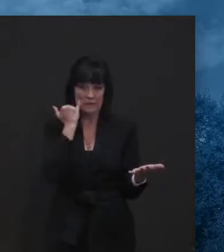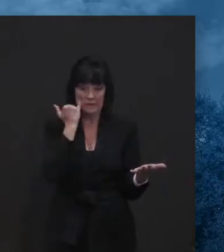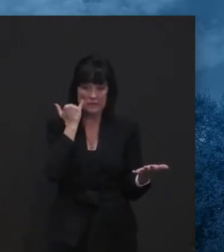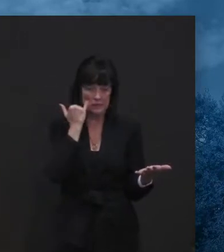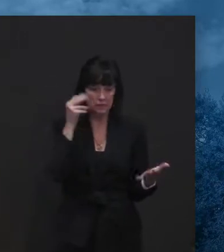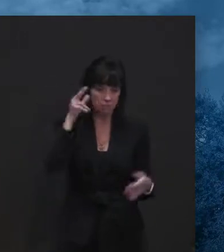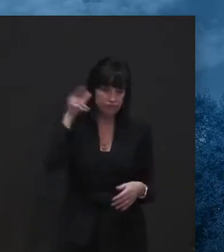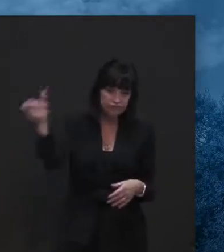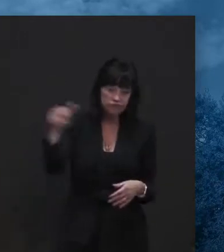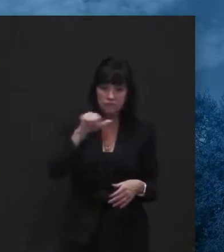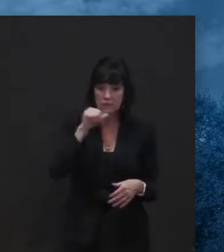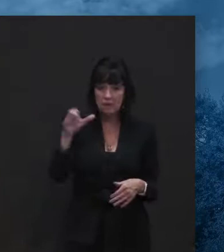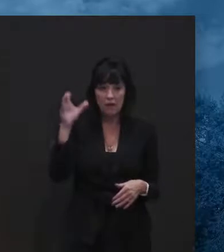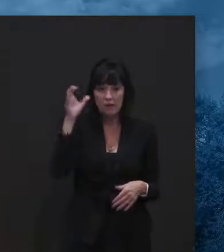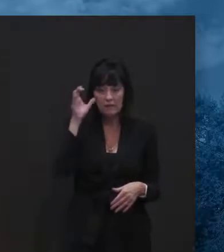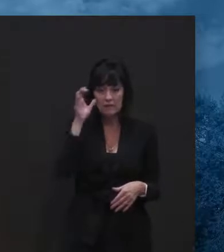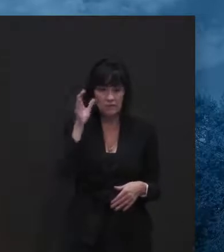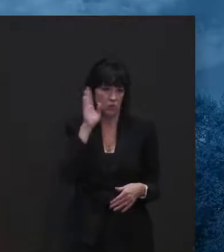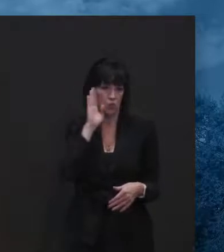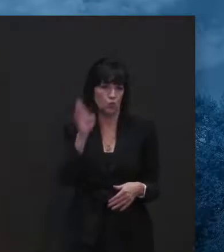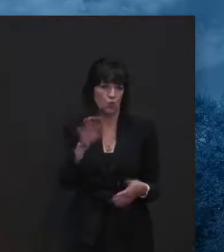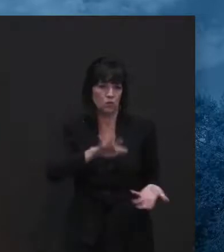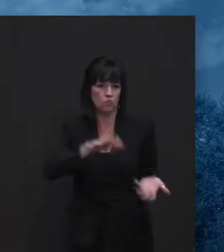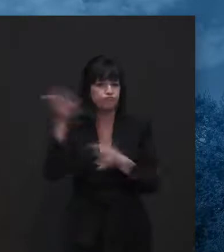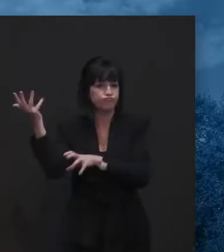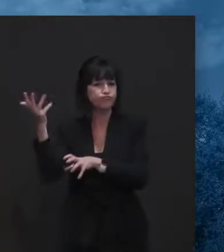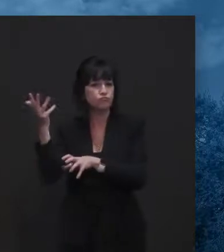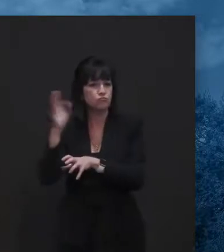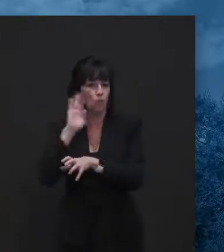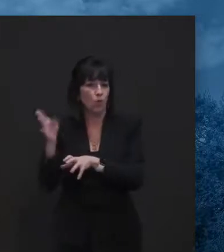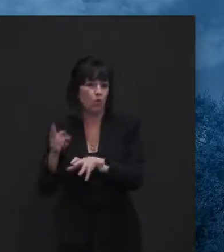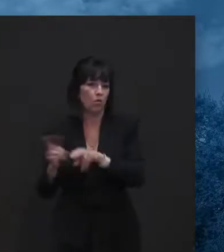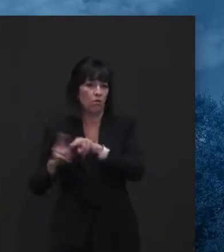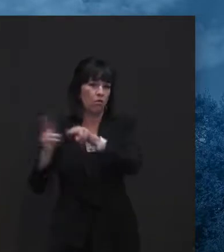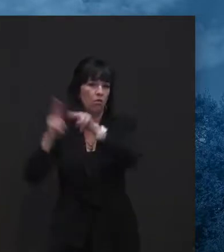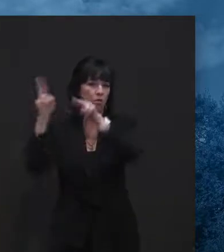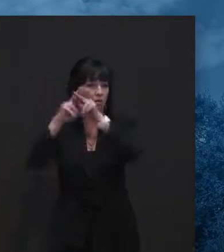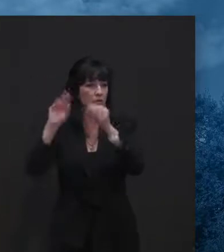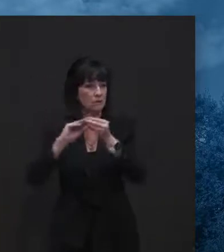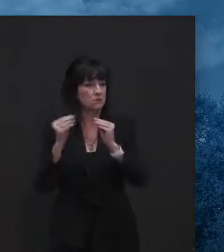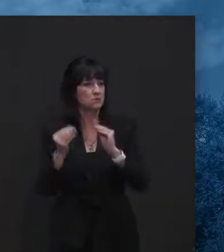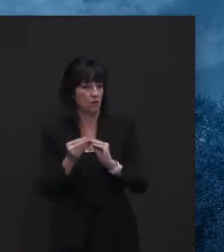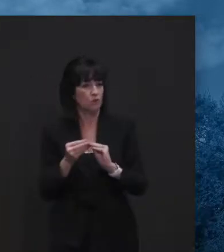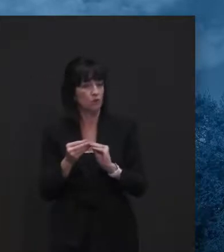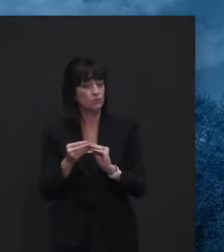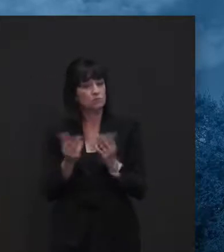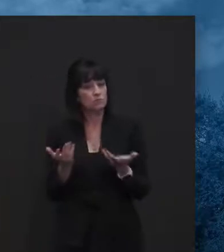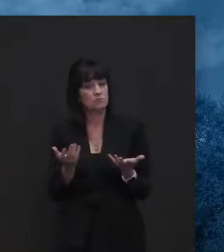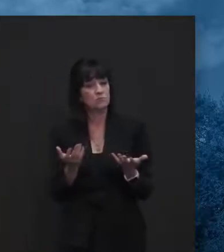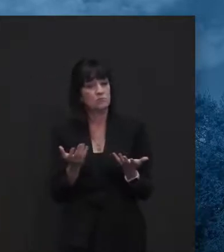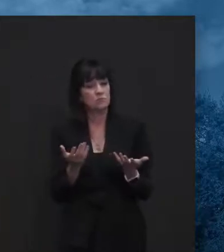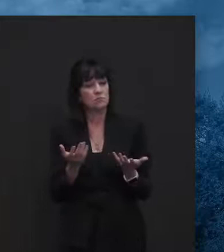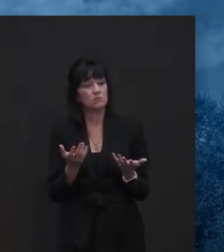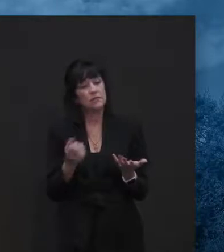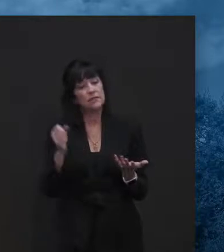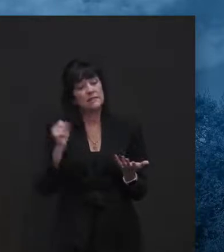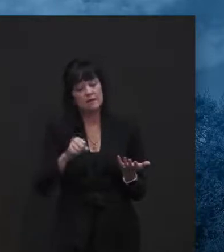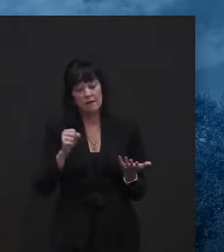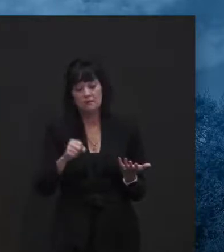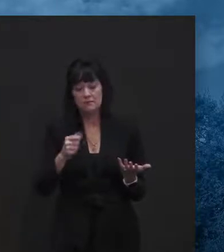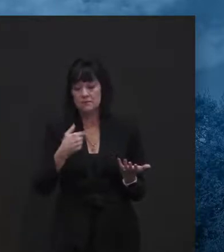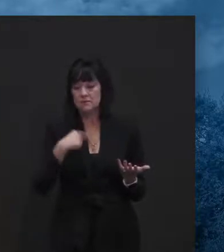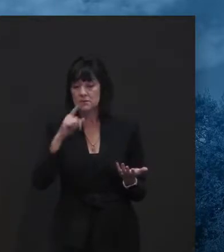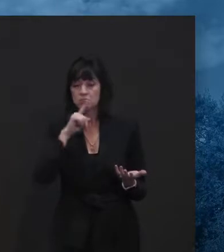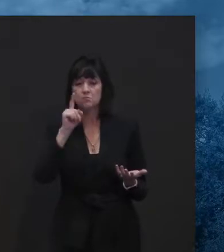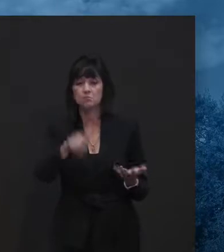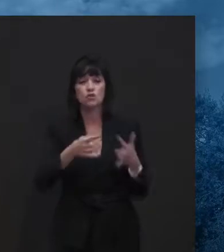do something. Um, I would have liked to give more time between this announcement today and the following Monday, which is,